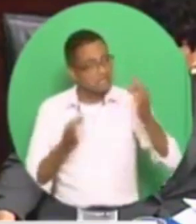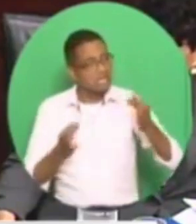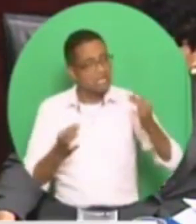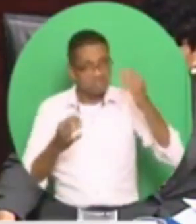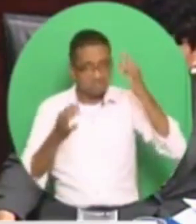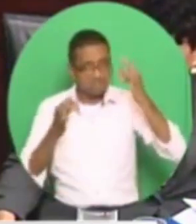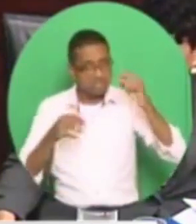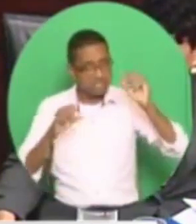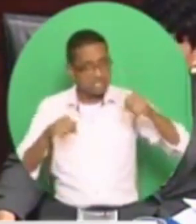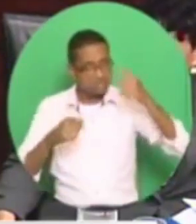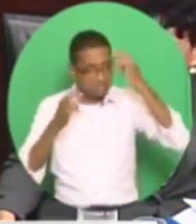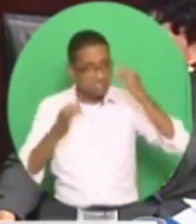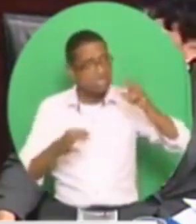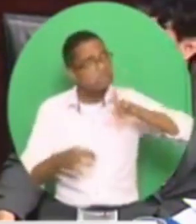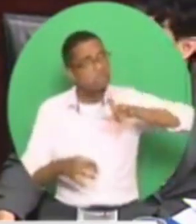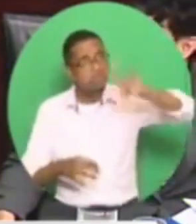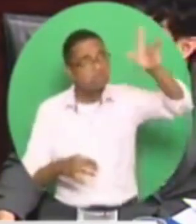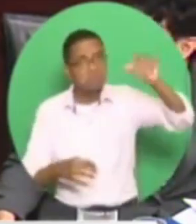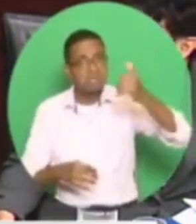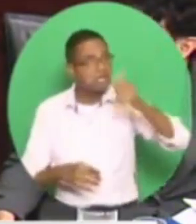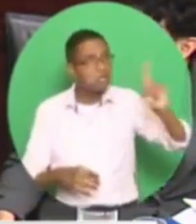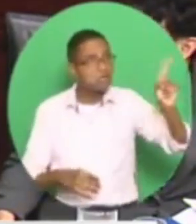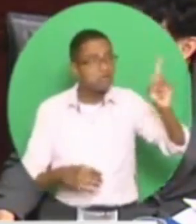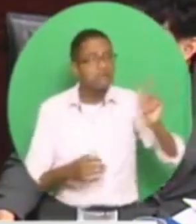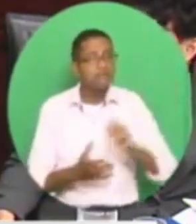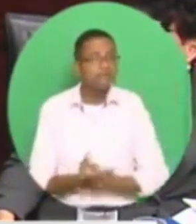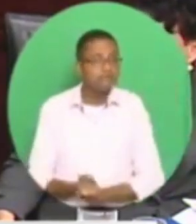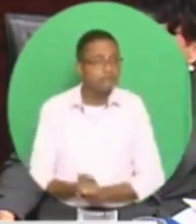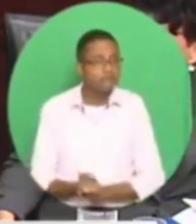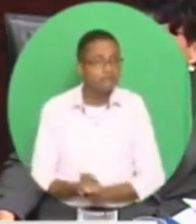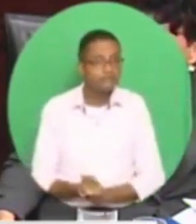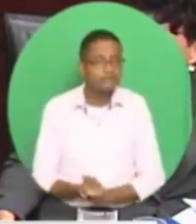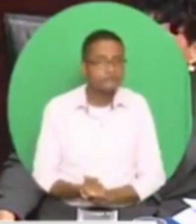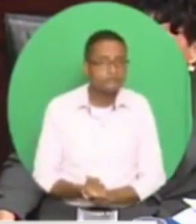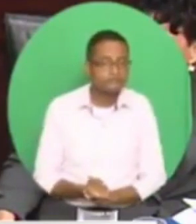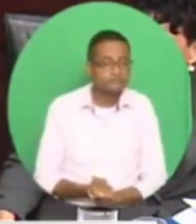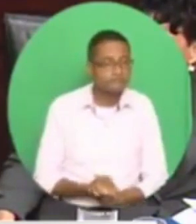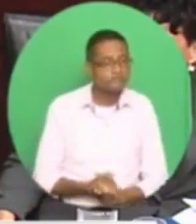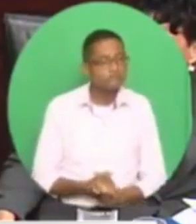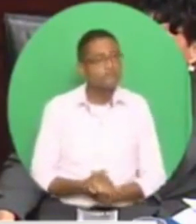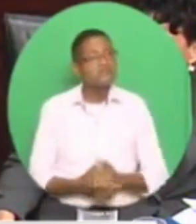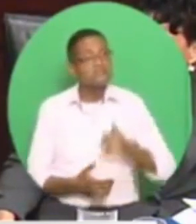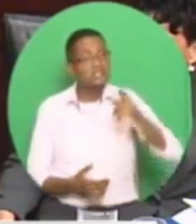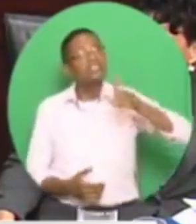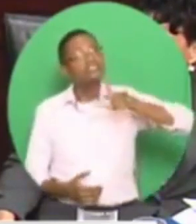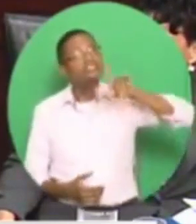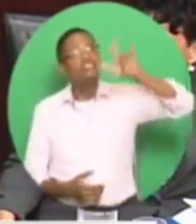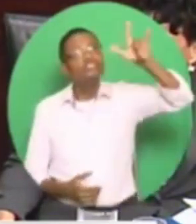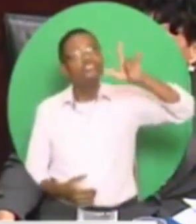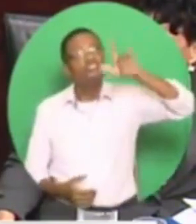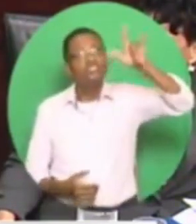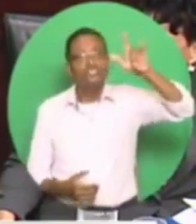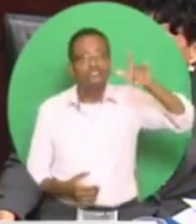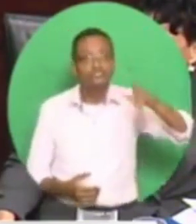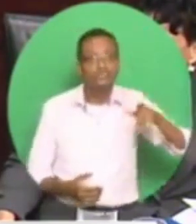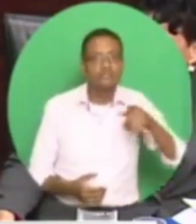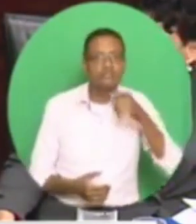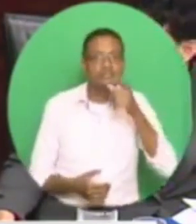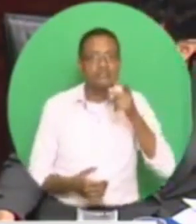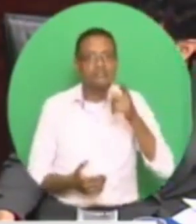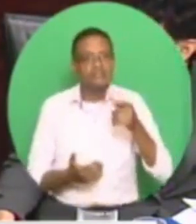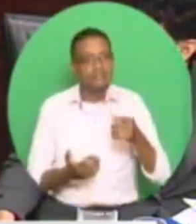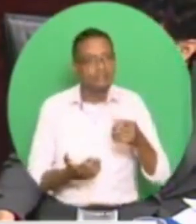in the last year of the administration, they will all run up miles. They will run up their air miles so when they dim it to office, they could go to cricket free.